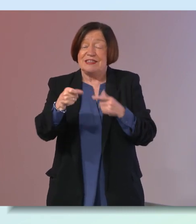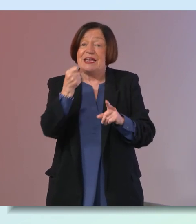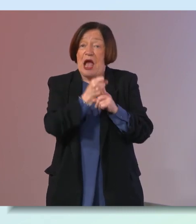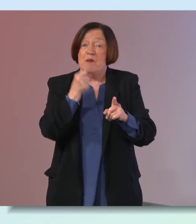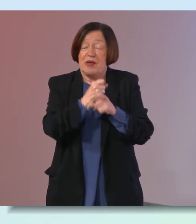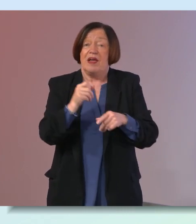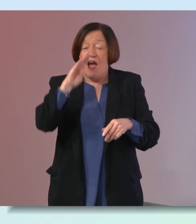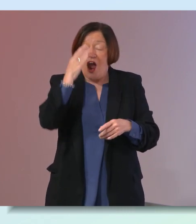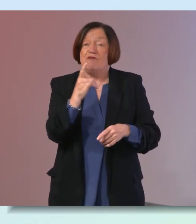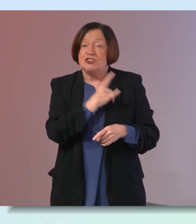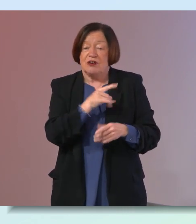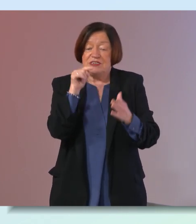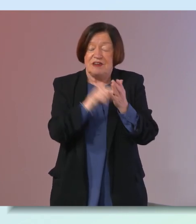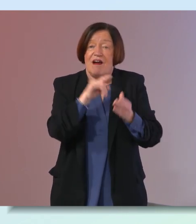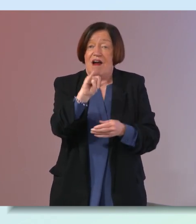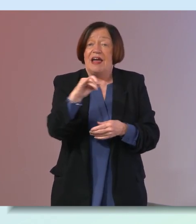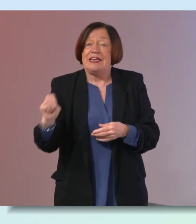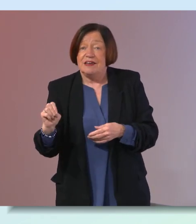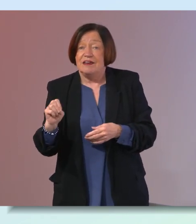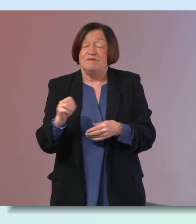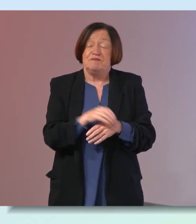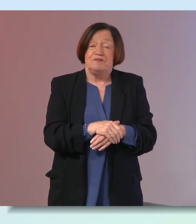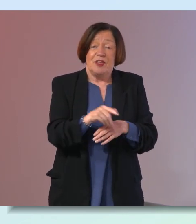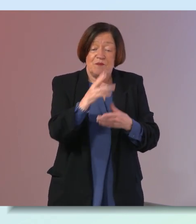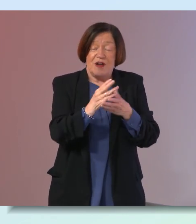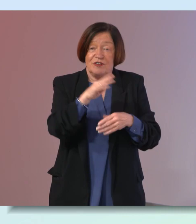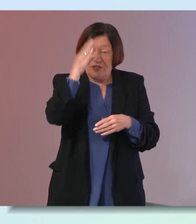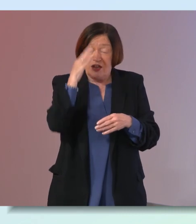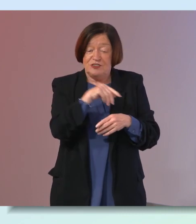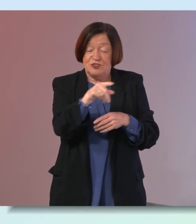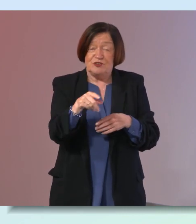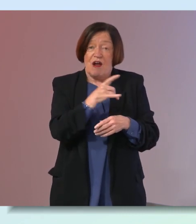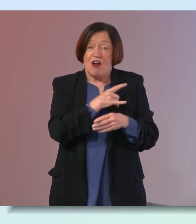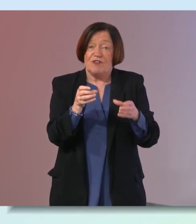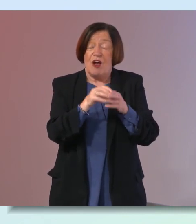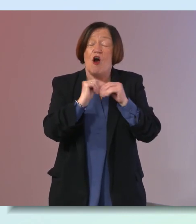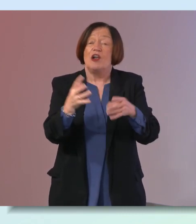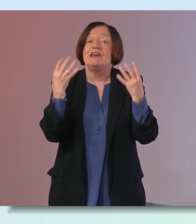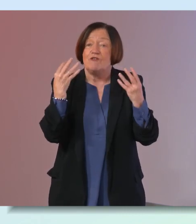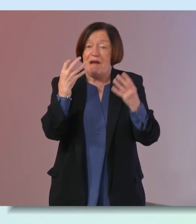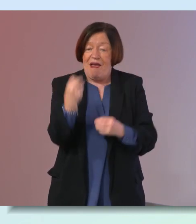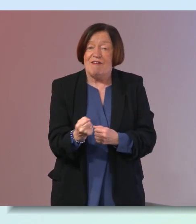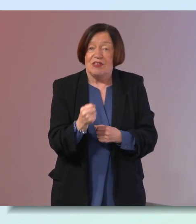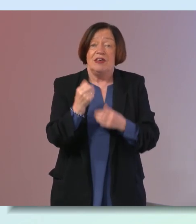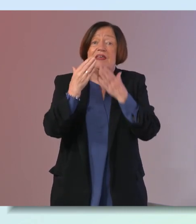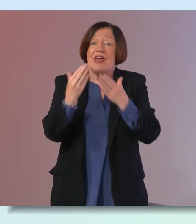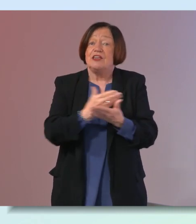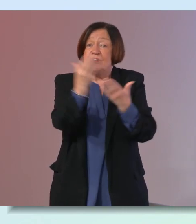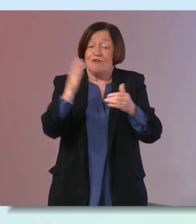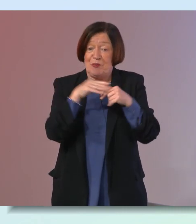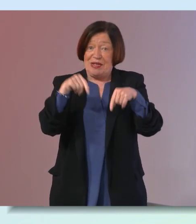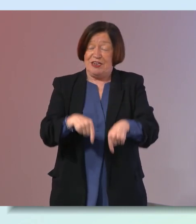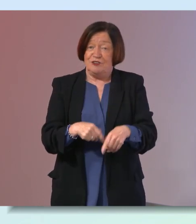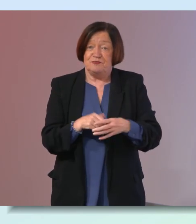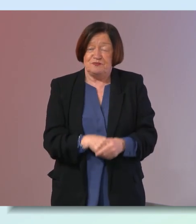irishheart.ie of course part of the irish heart foundation and all the information is there so thank you so much for joining us